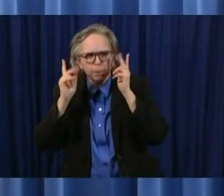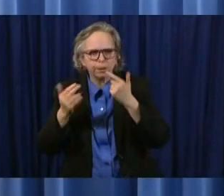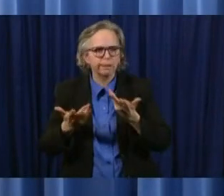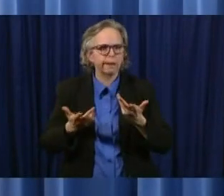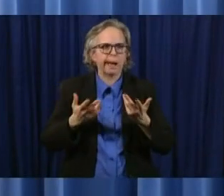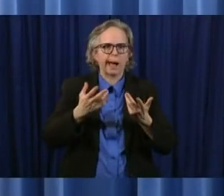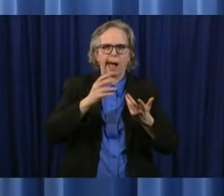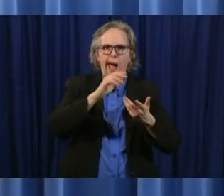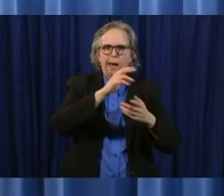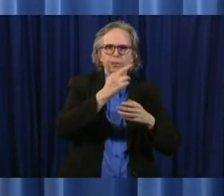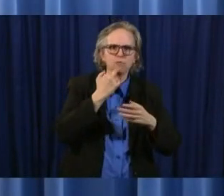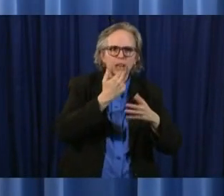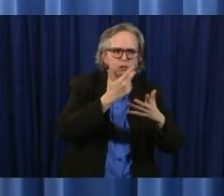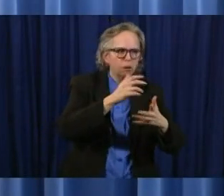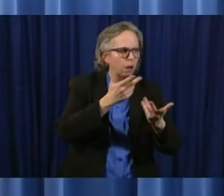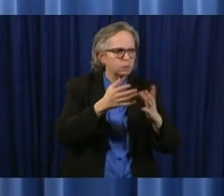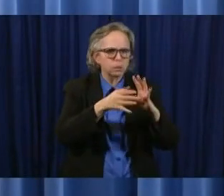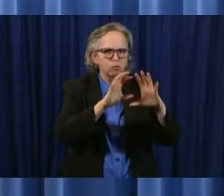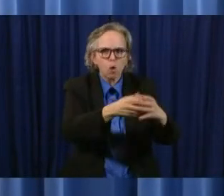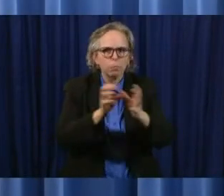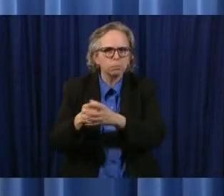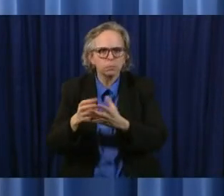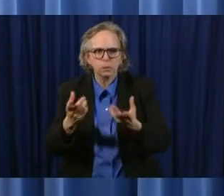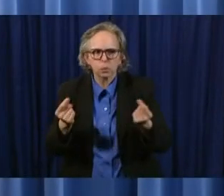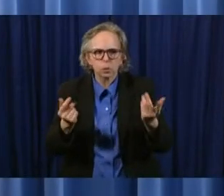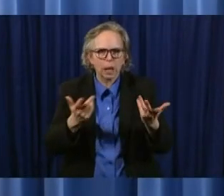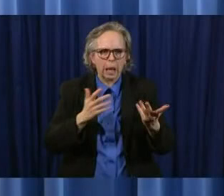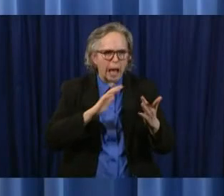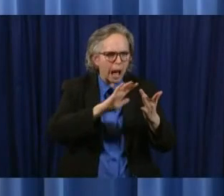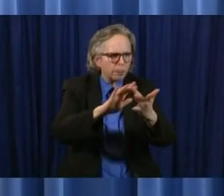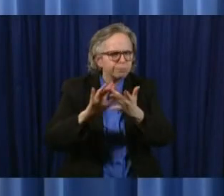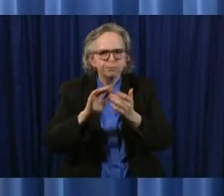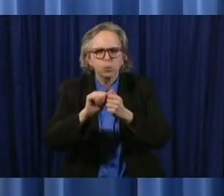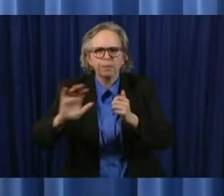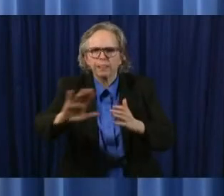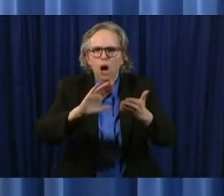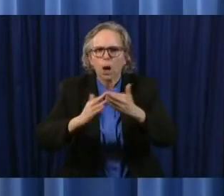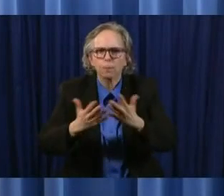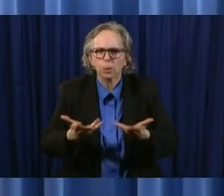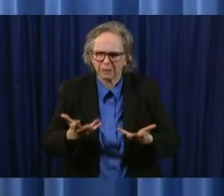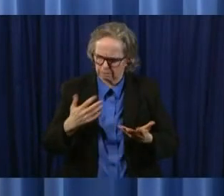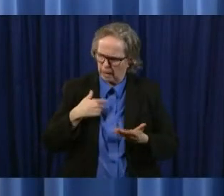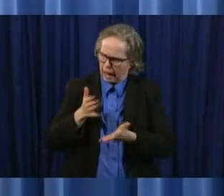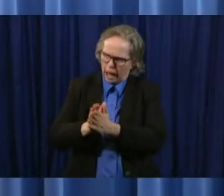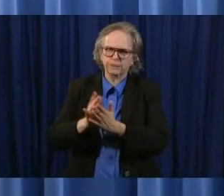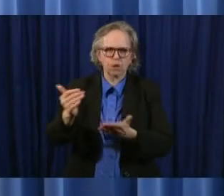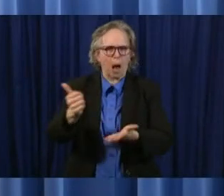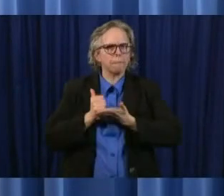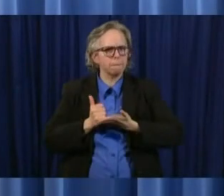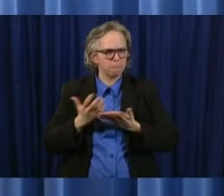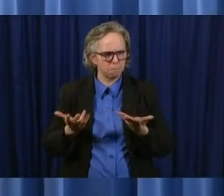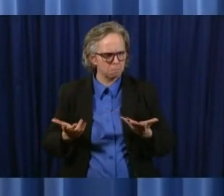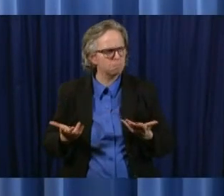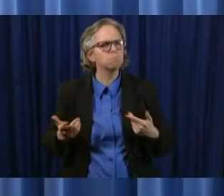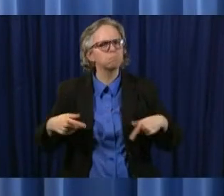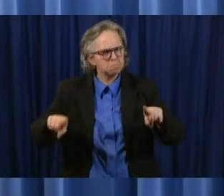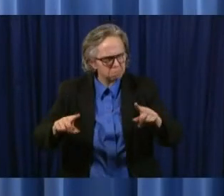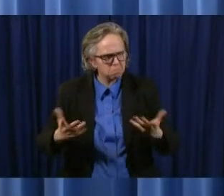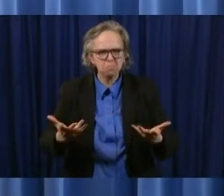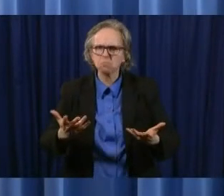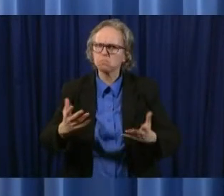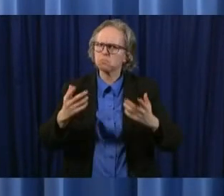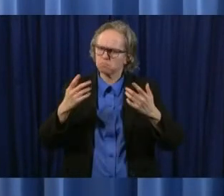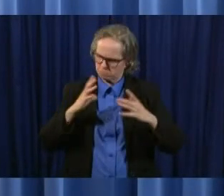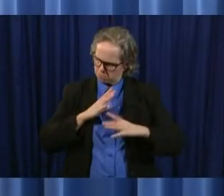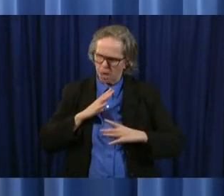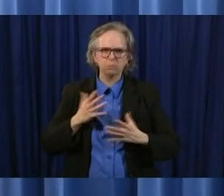of people out there in the communities that are members that members of the delegation that they know